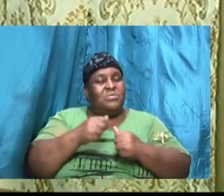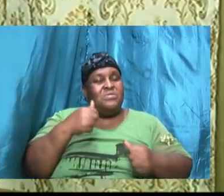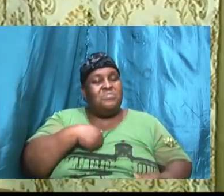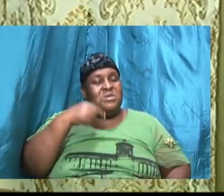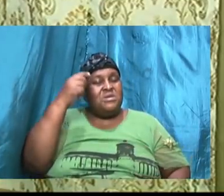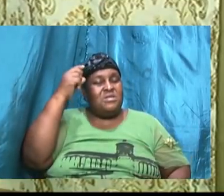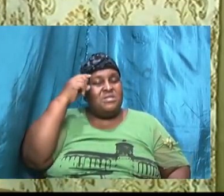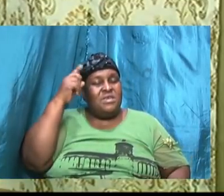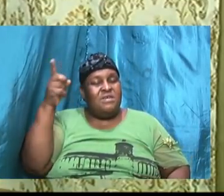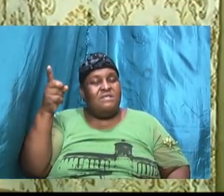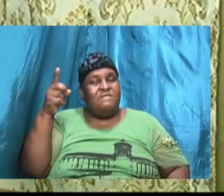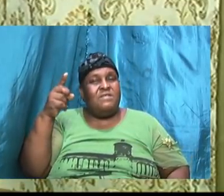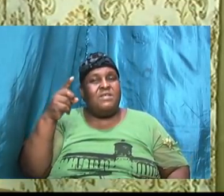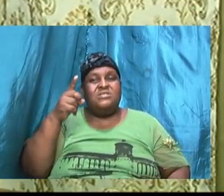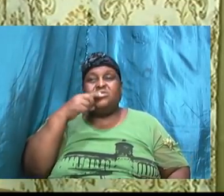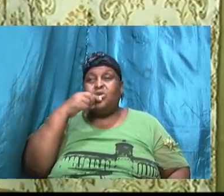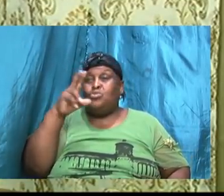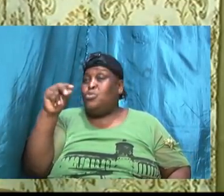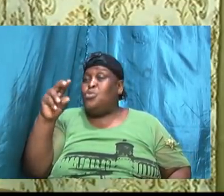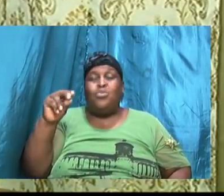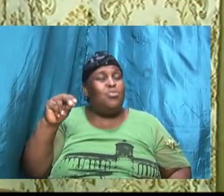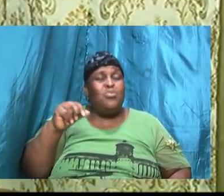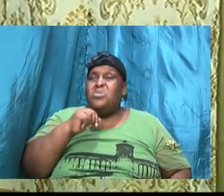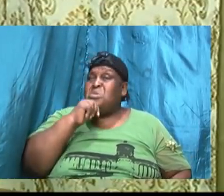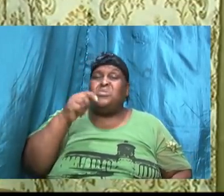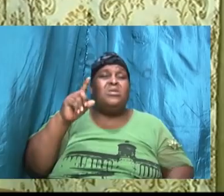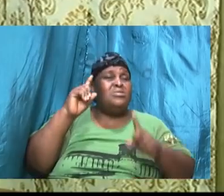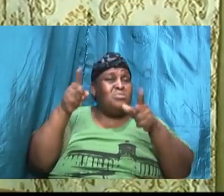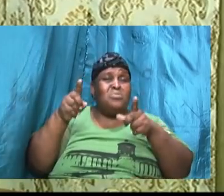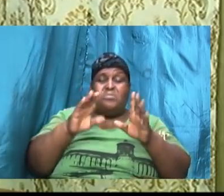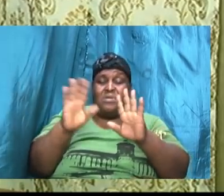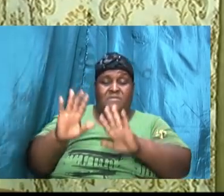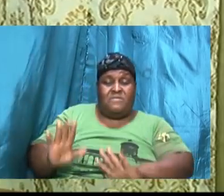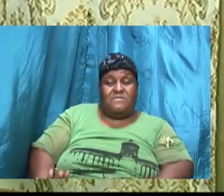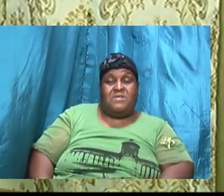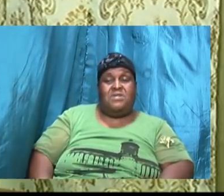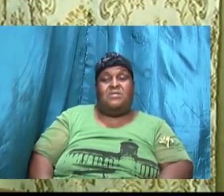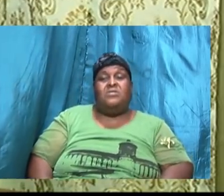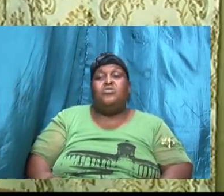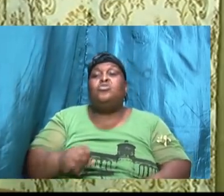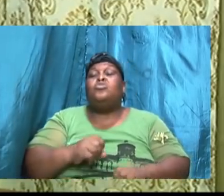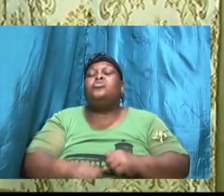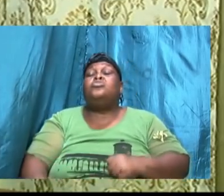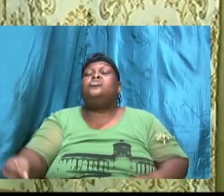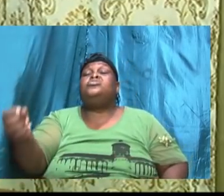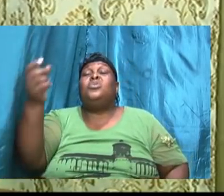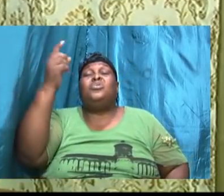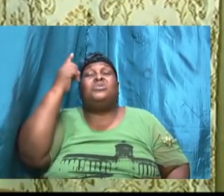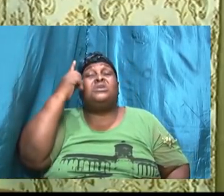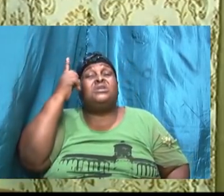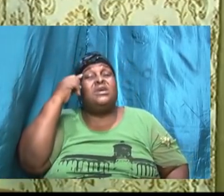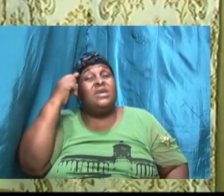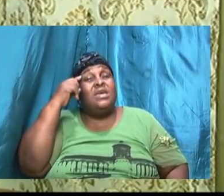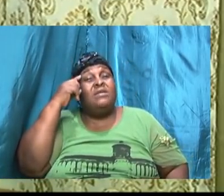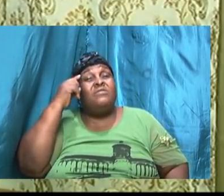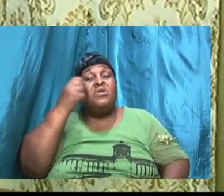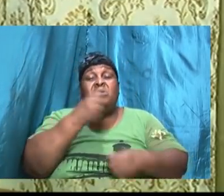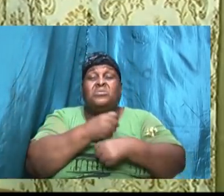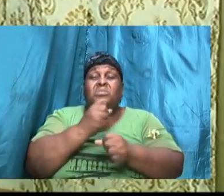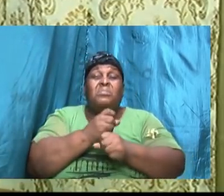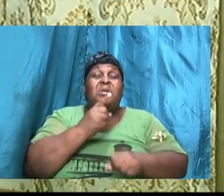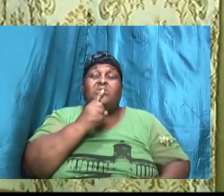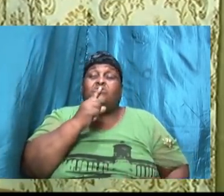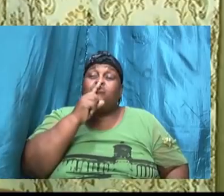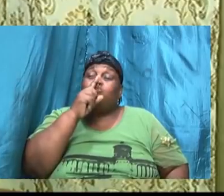they said no they are not willing to go up they are afraid so David in order to make sure